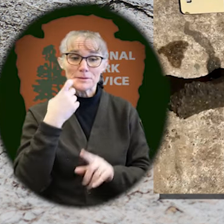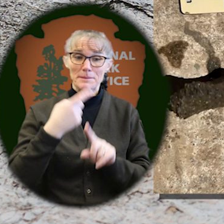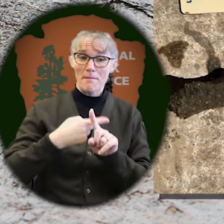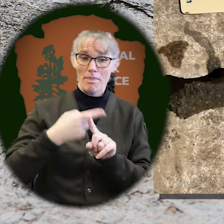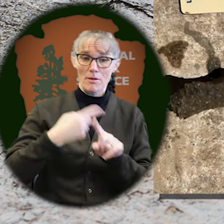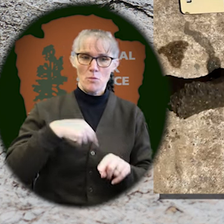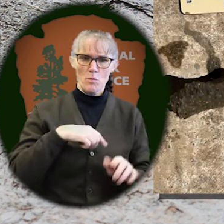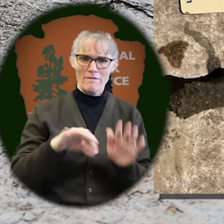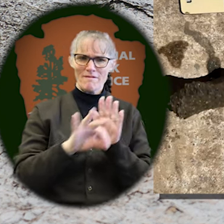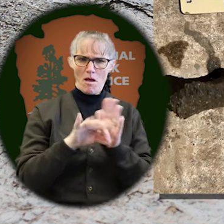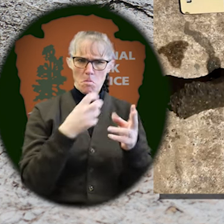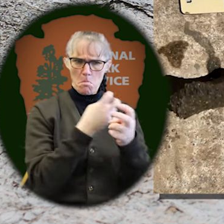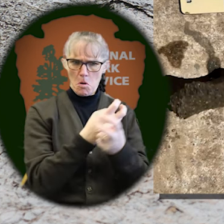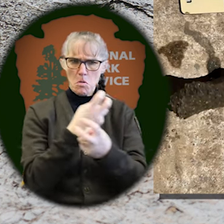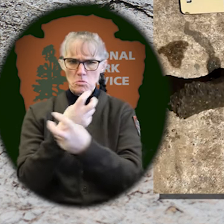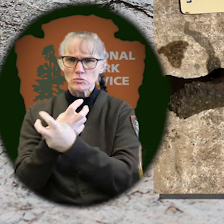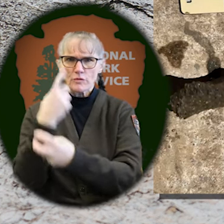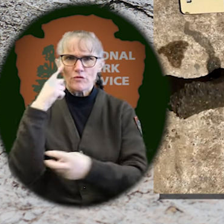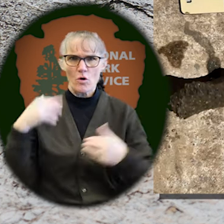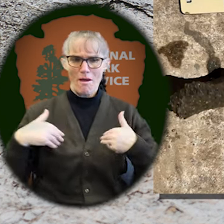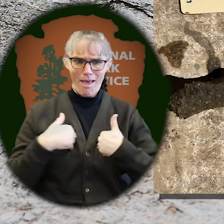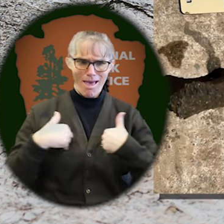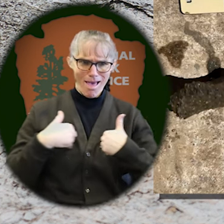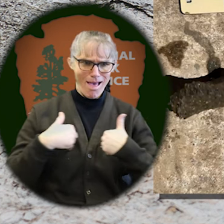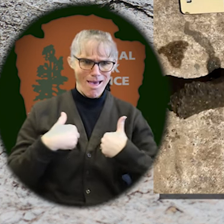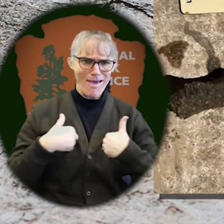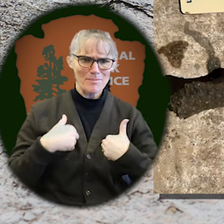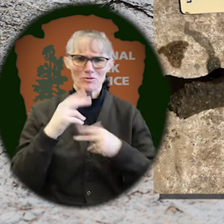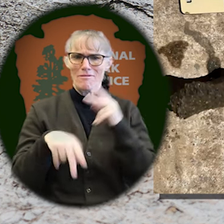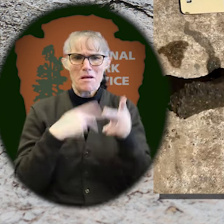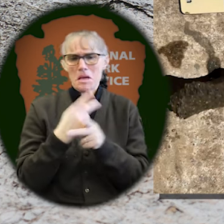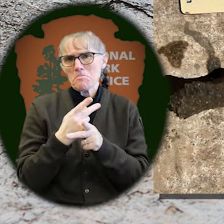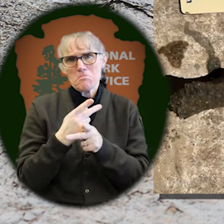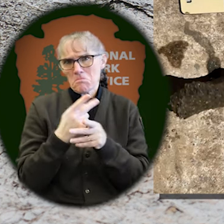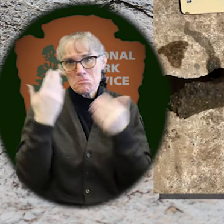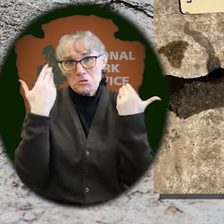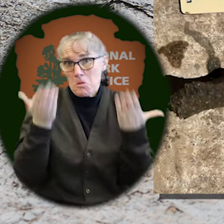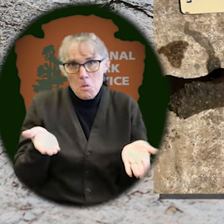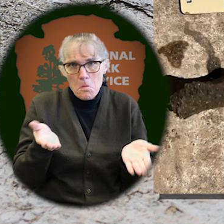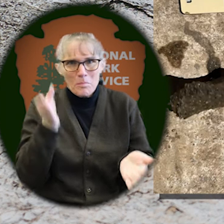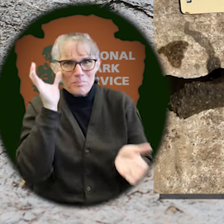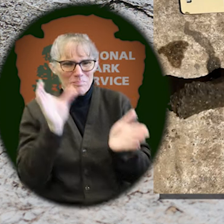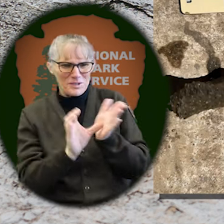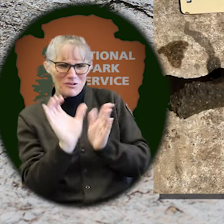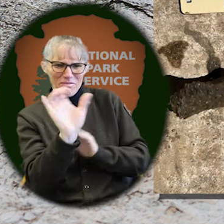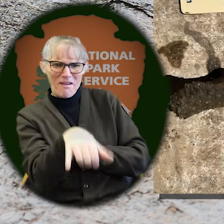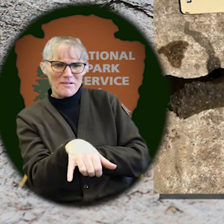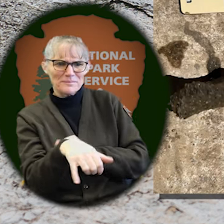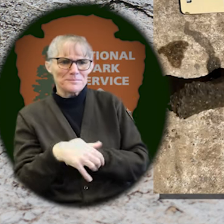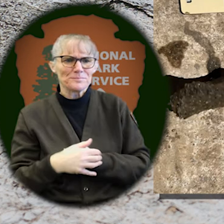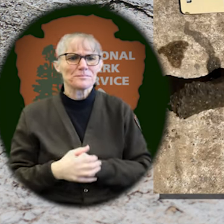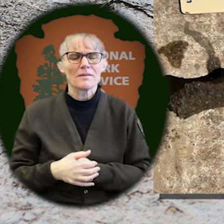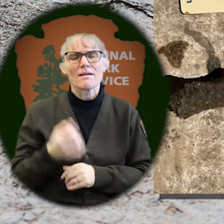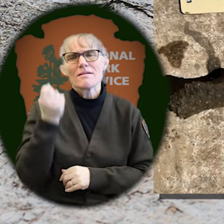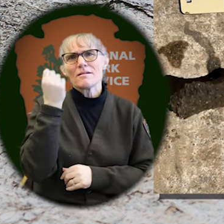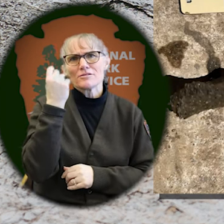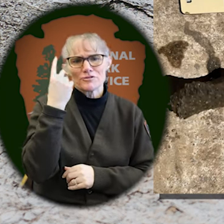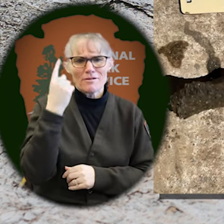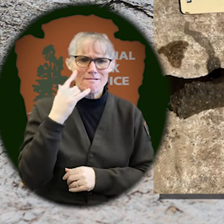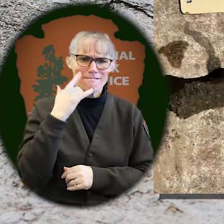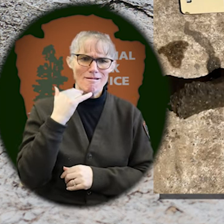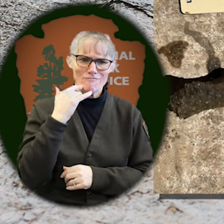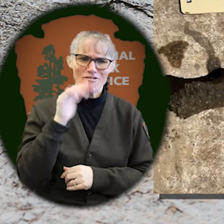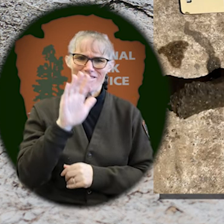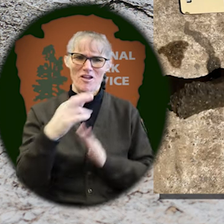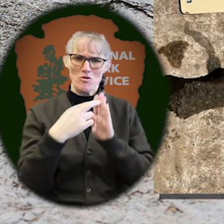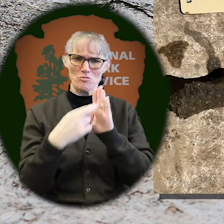just last month, we've found these specimen that you see here on the image belonging to some unknown mammal. And because